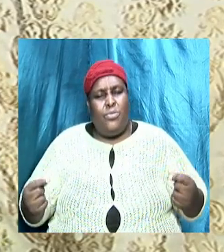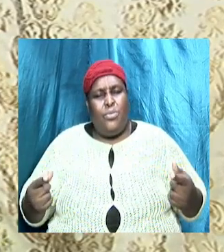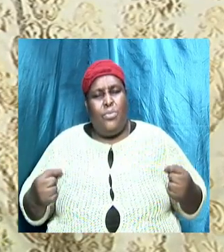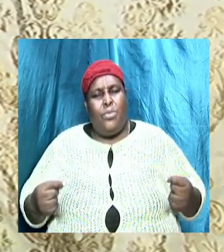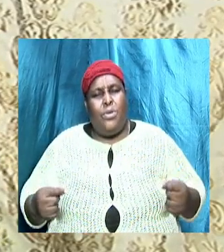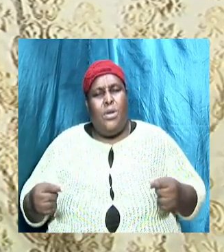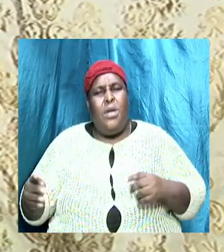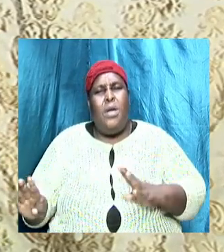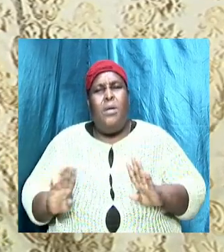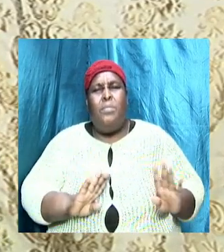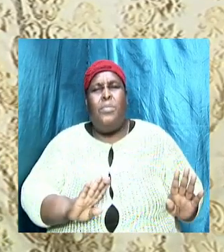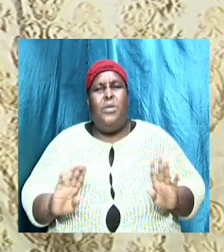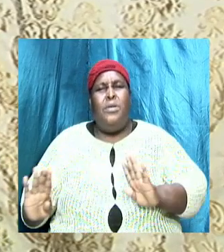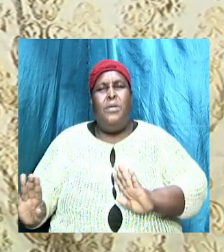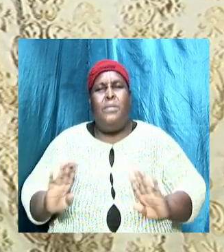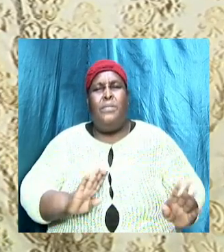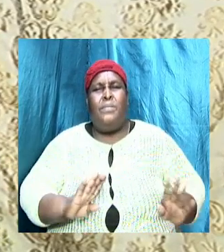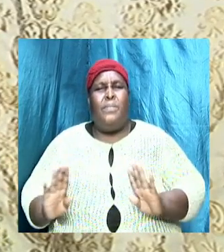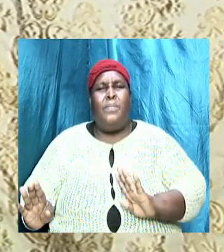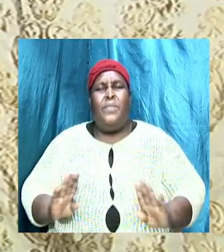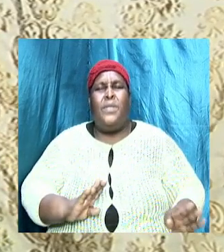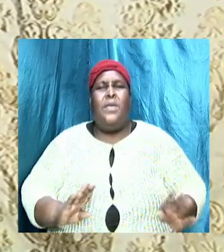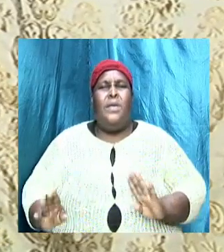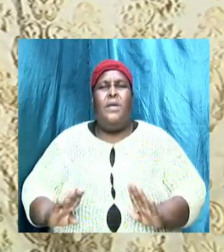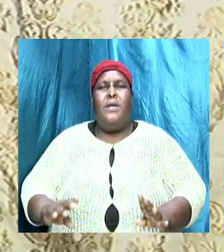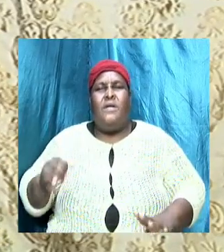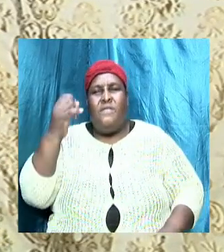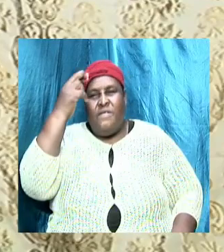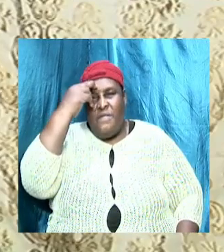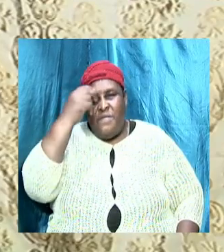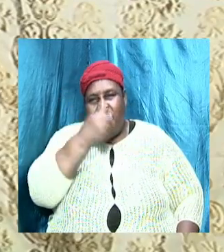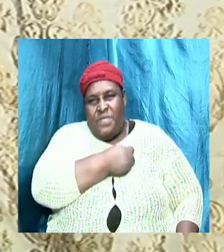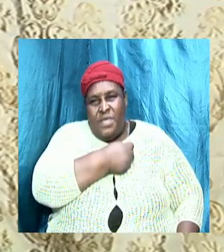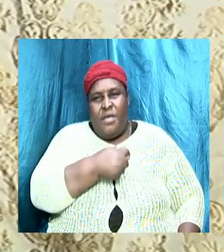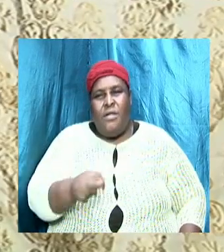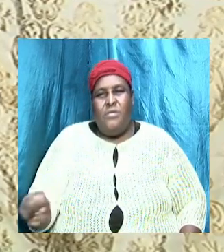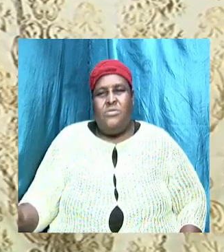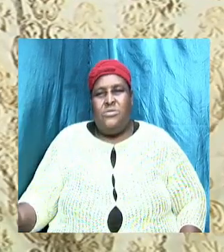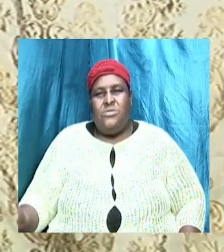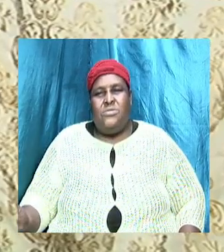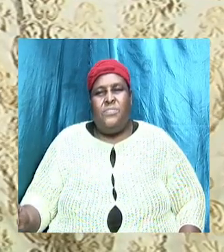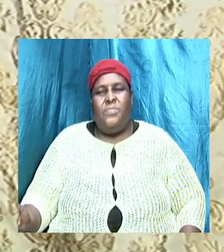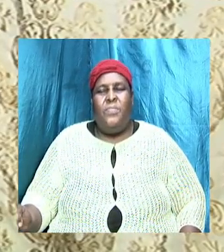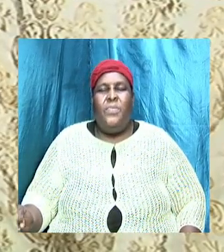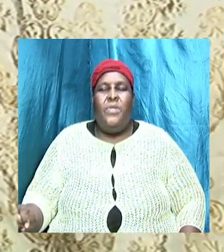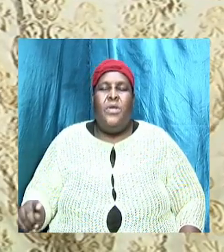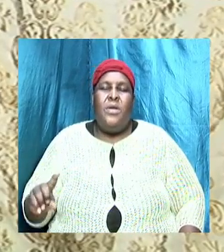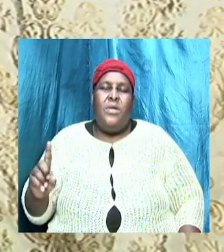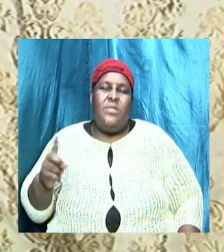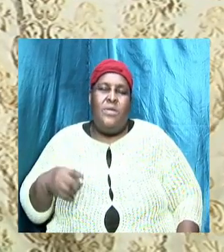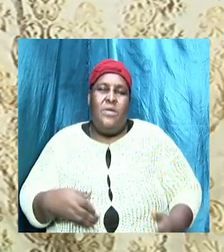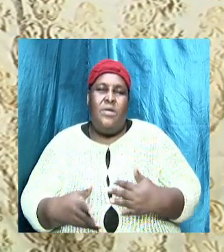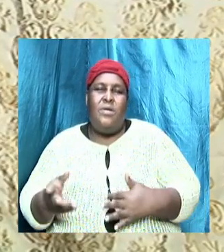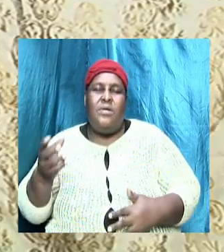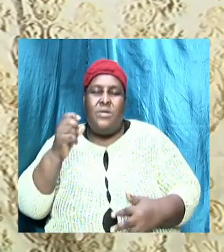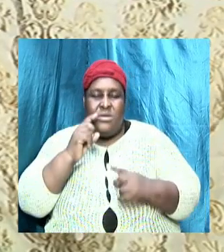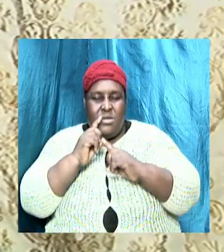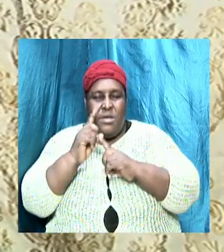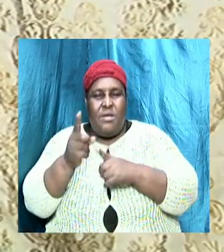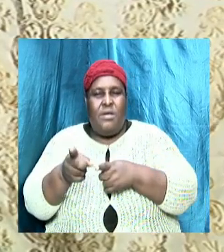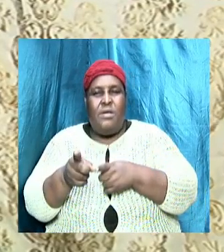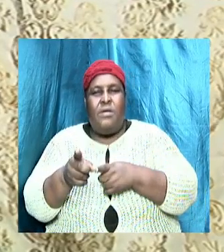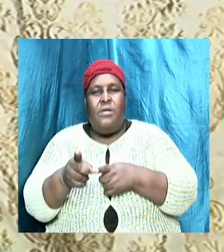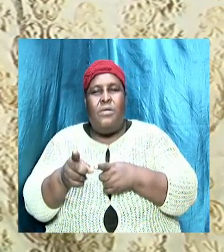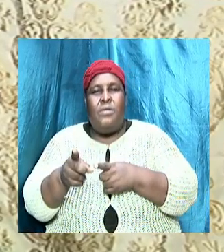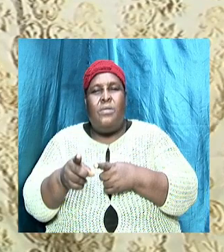is an extension of theology and there is a direct correlation